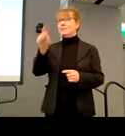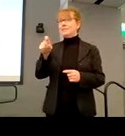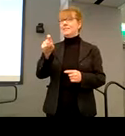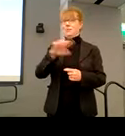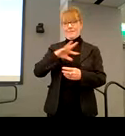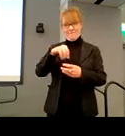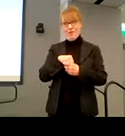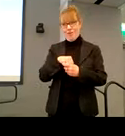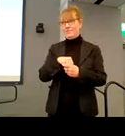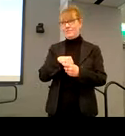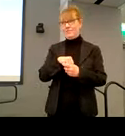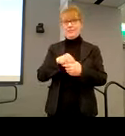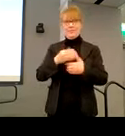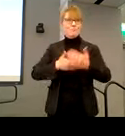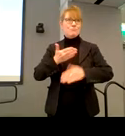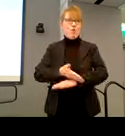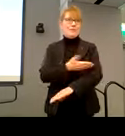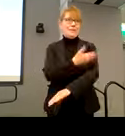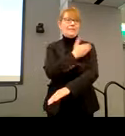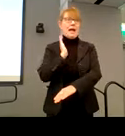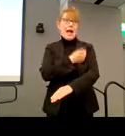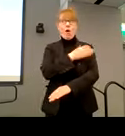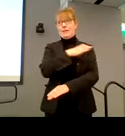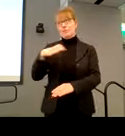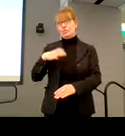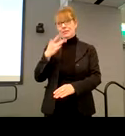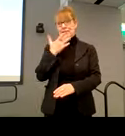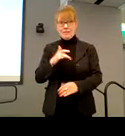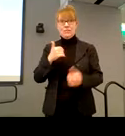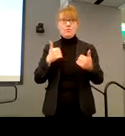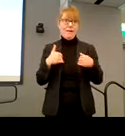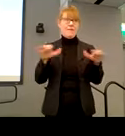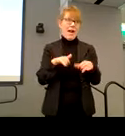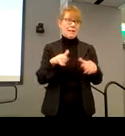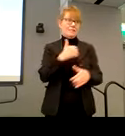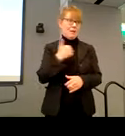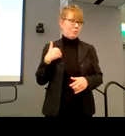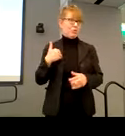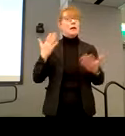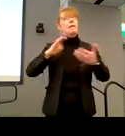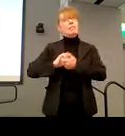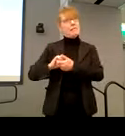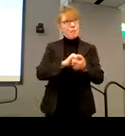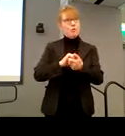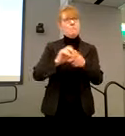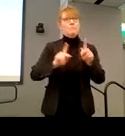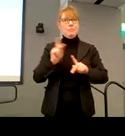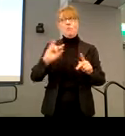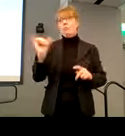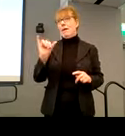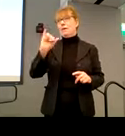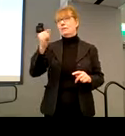that. And our commission is lucky to have active members, but collaborative people like Jim Feeney,